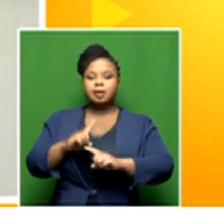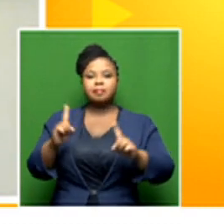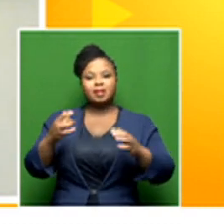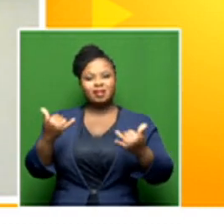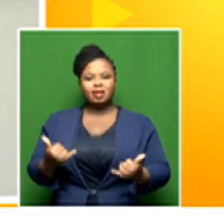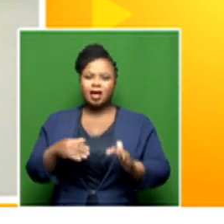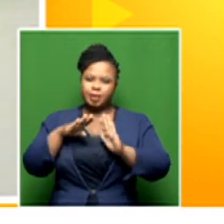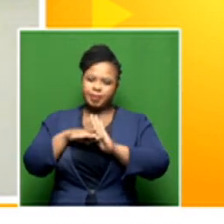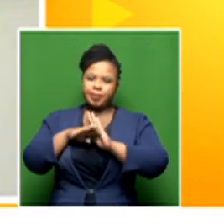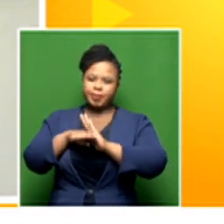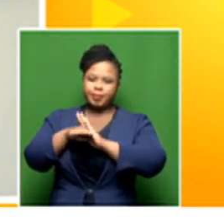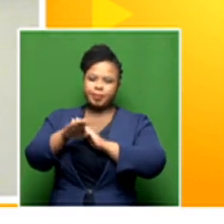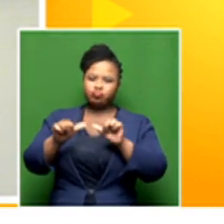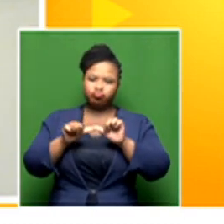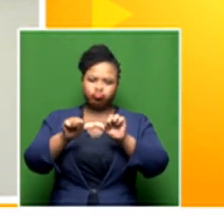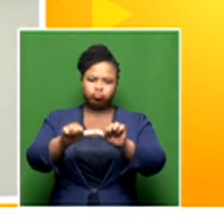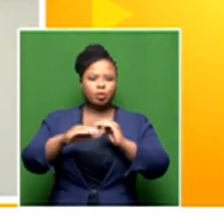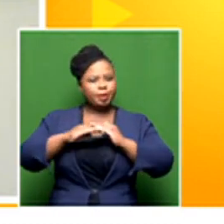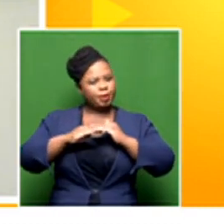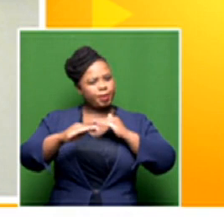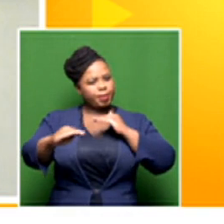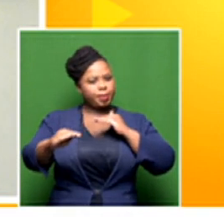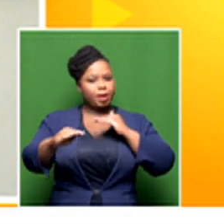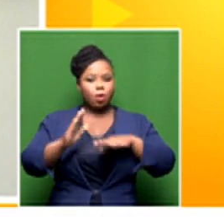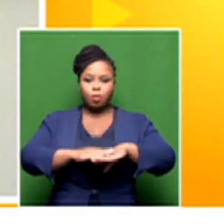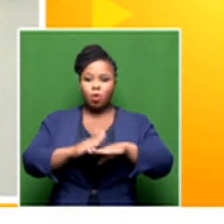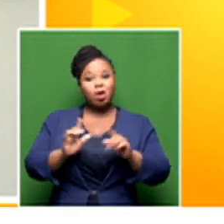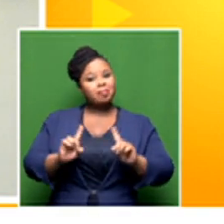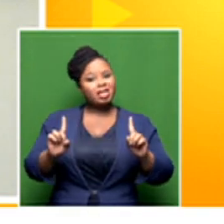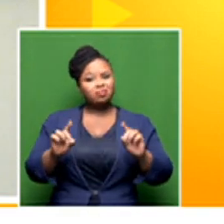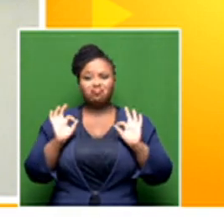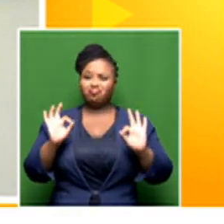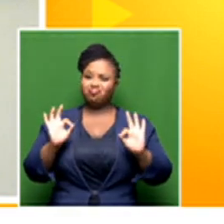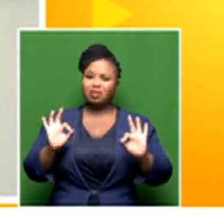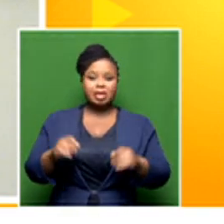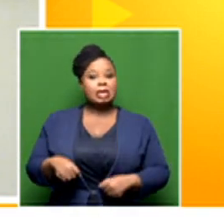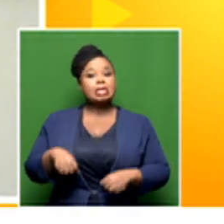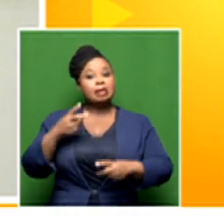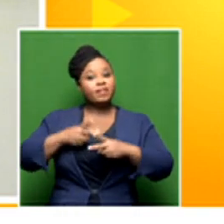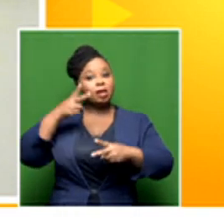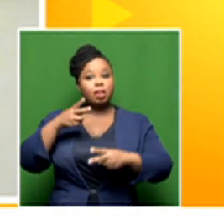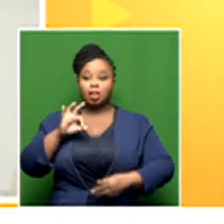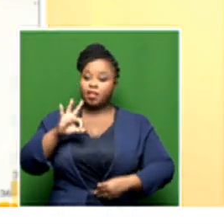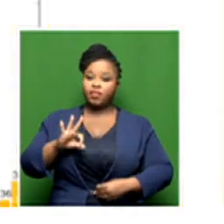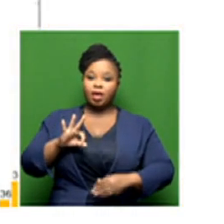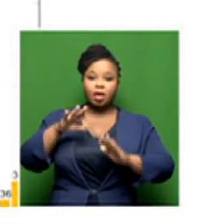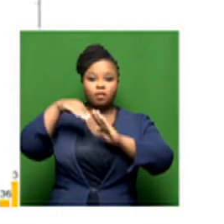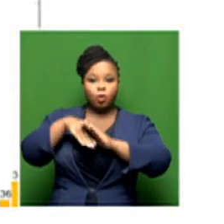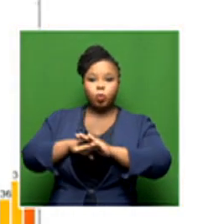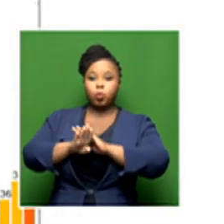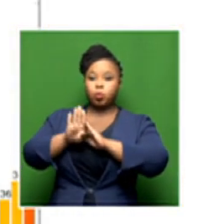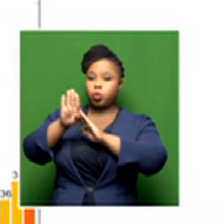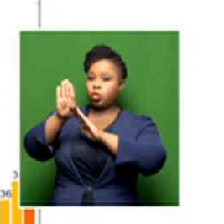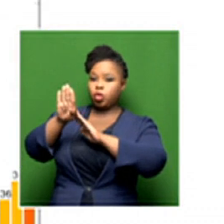increase is sustained and not quite formally in a third wave according to the case